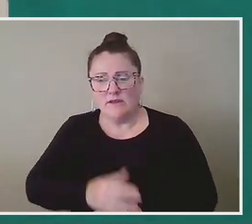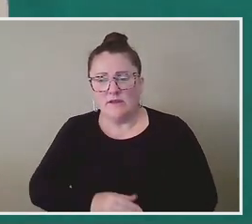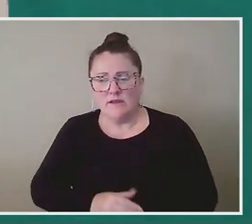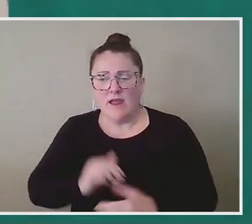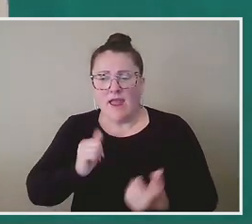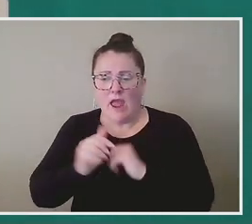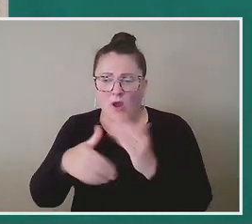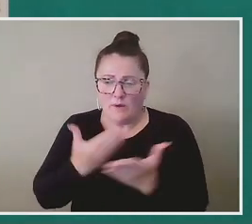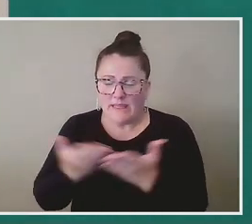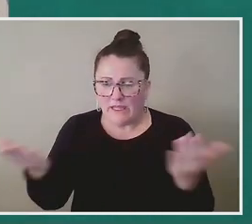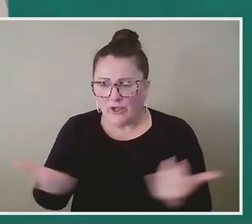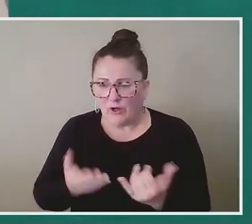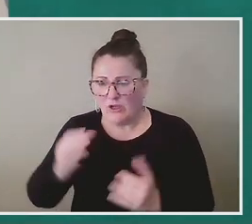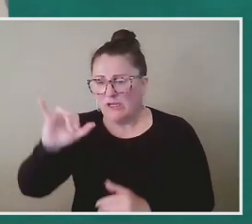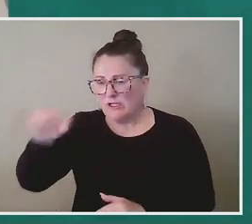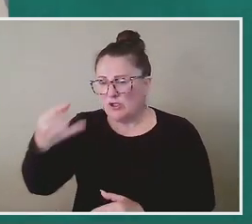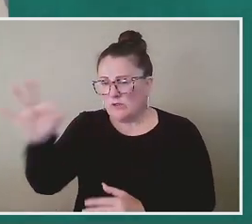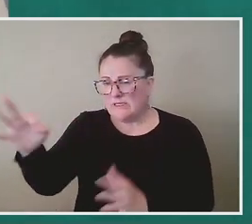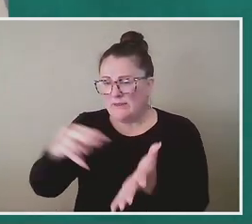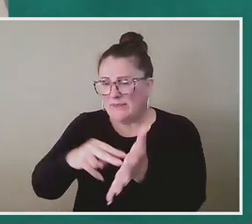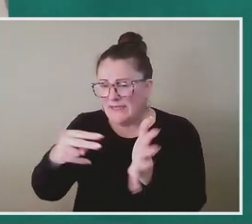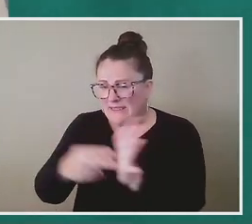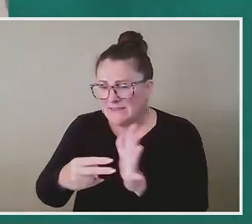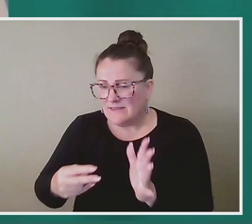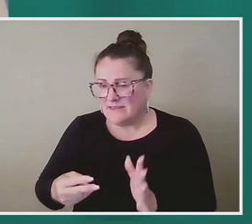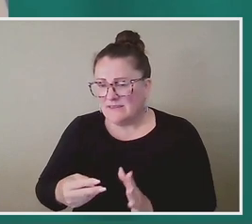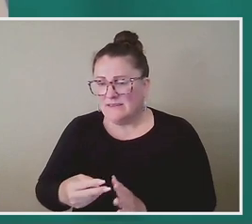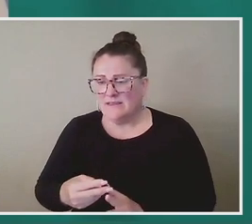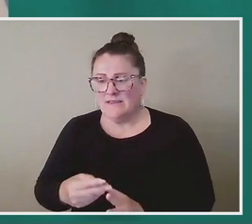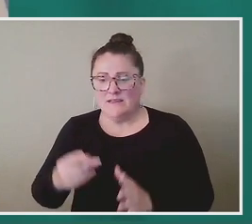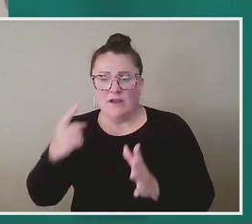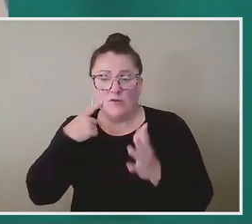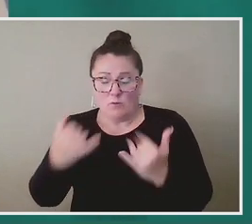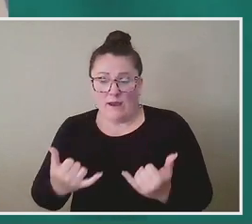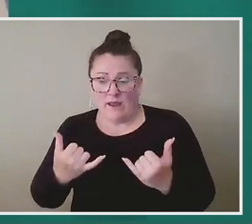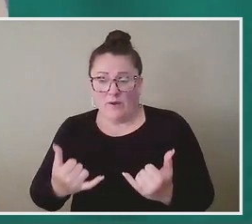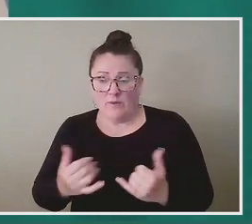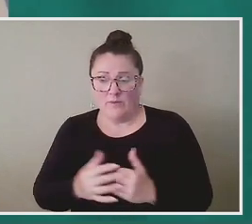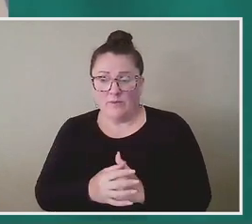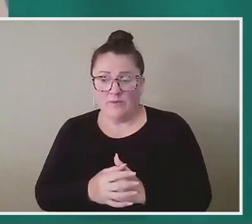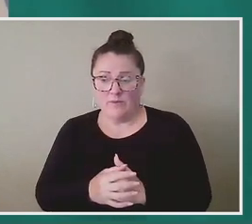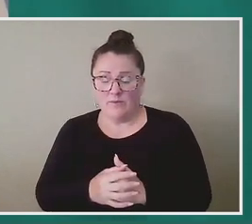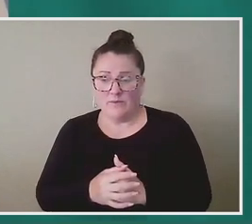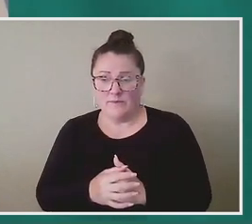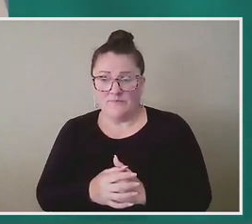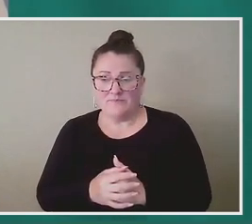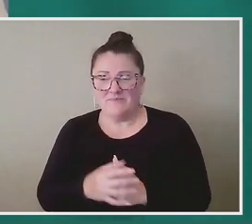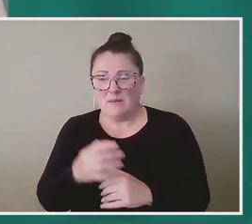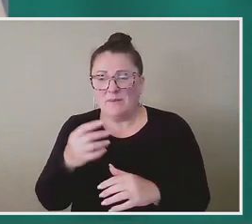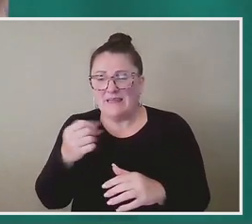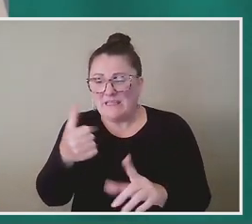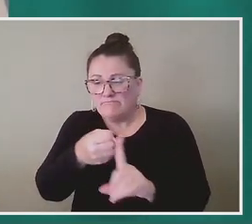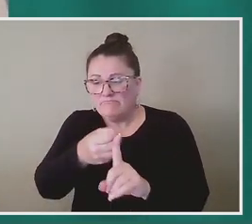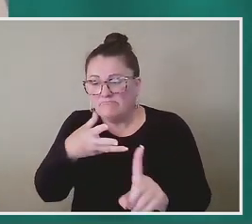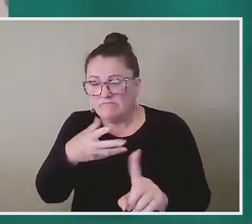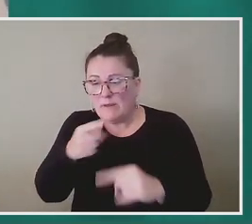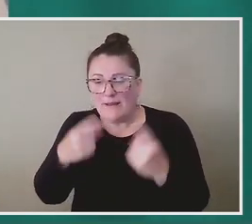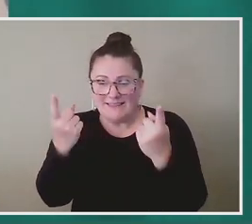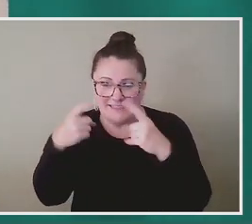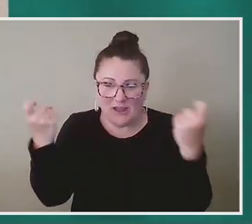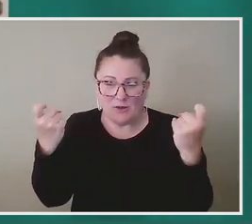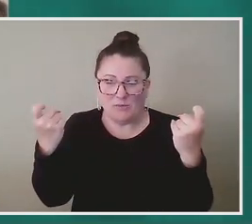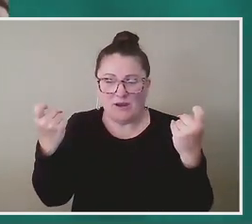here, what Juneteenth is and its meaning today and, um, and a little about celebrating it in